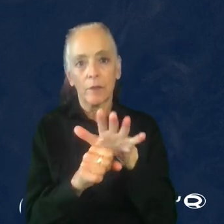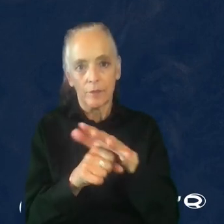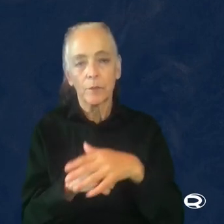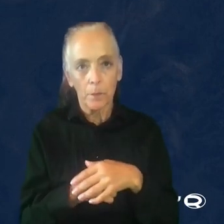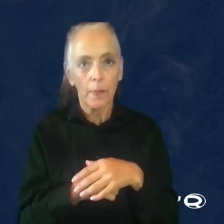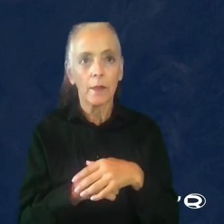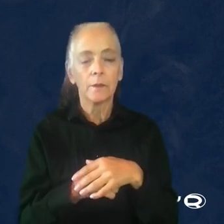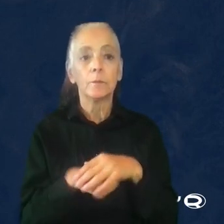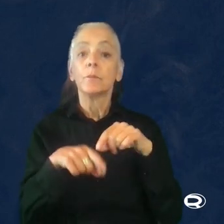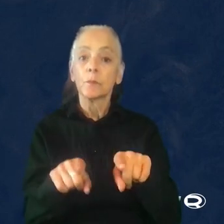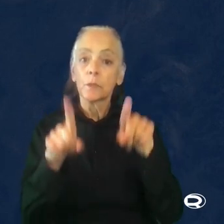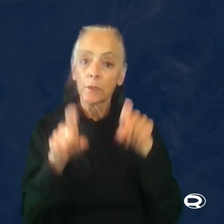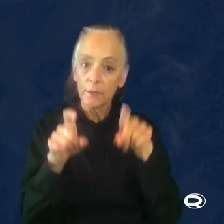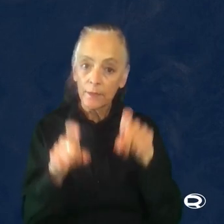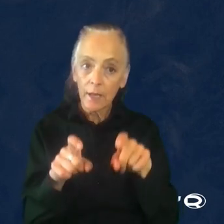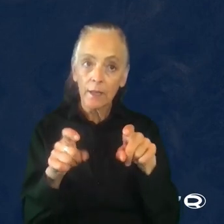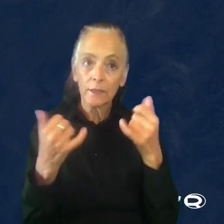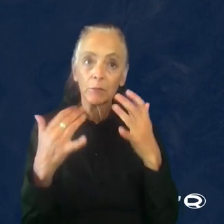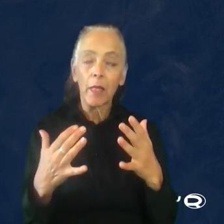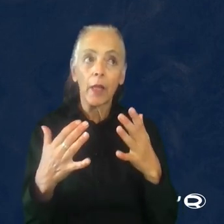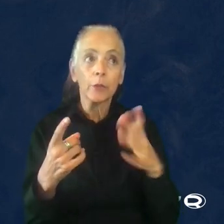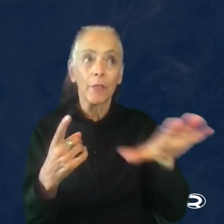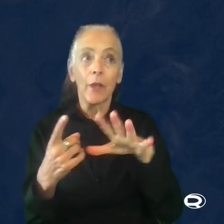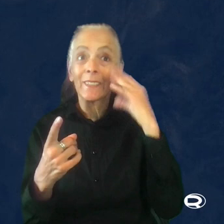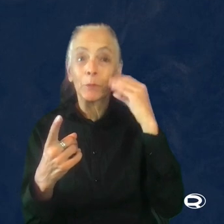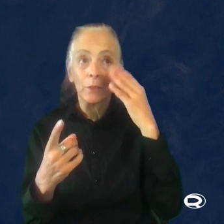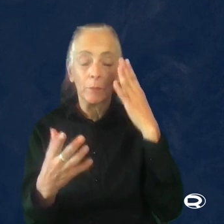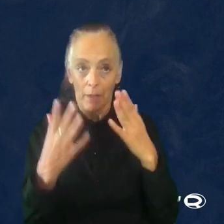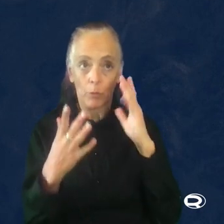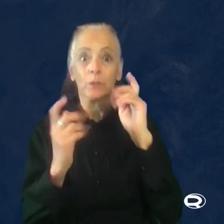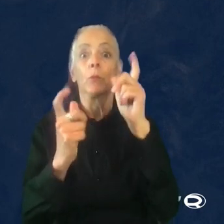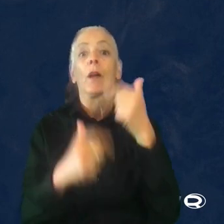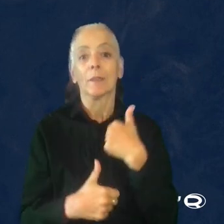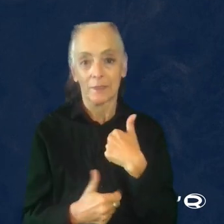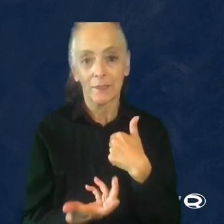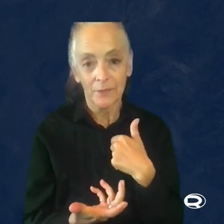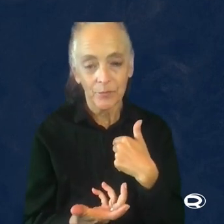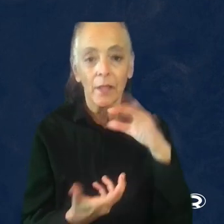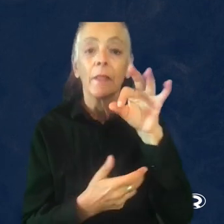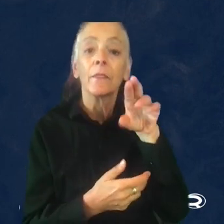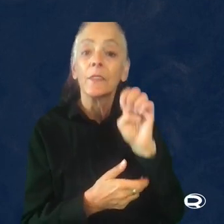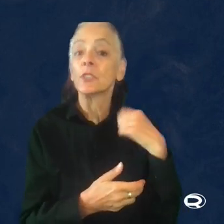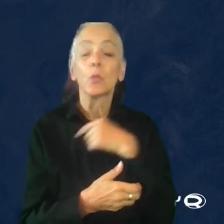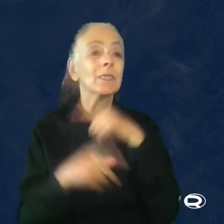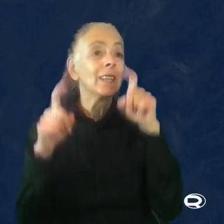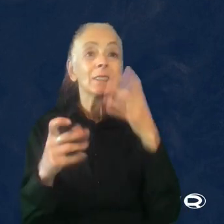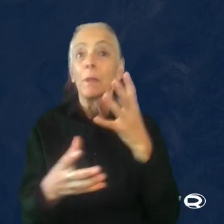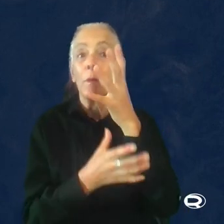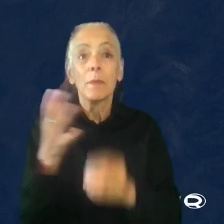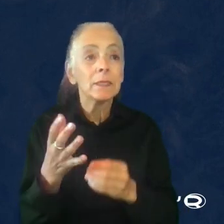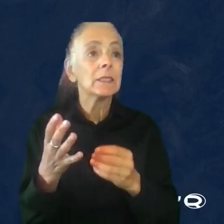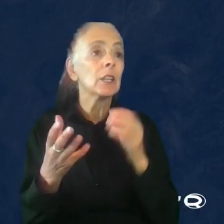So during tests, what players would experience could be a bit of a surprise. The feature we were testing might be missing or